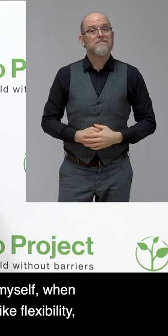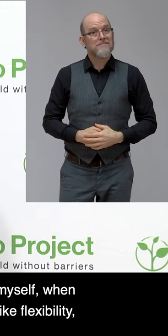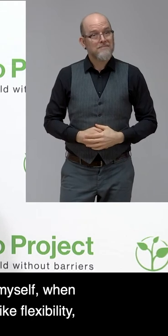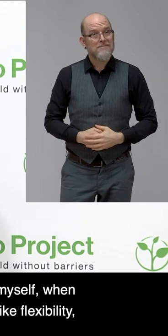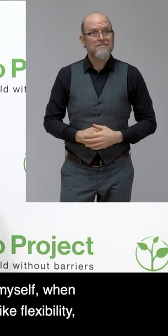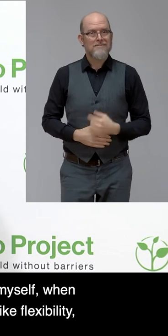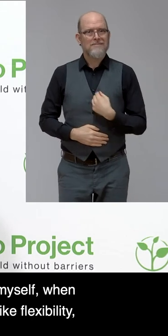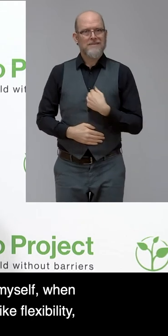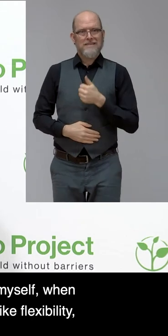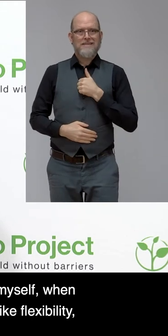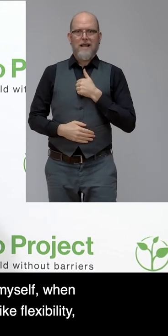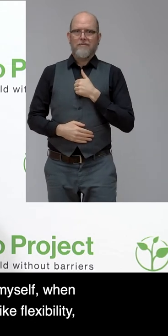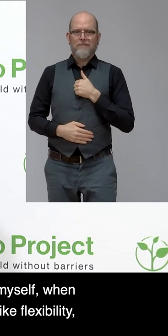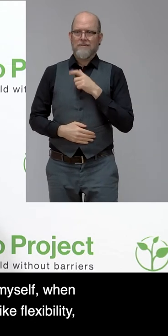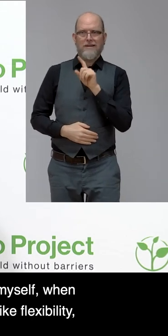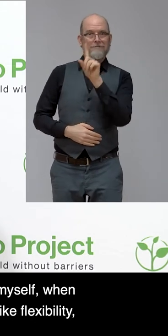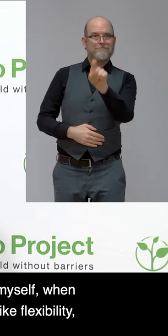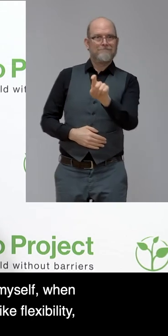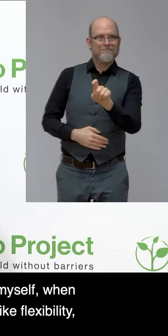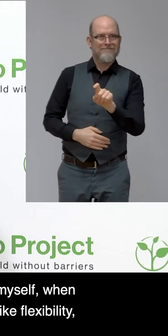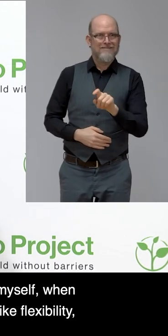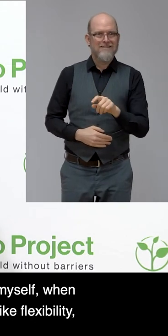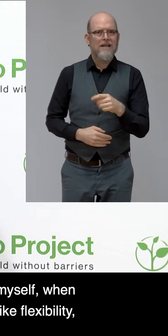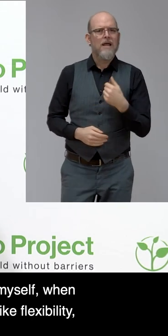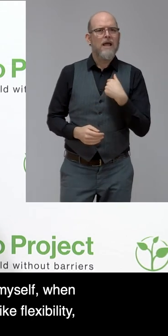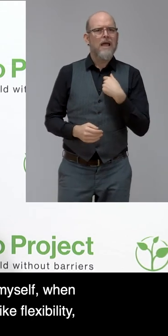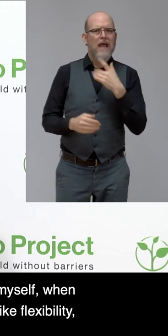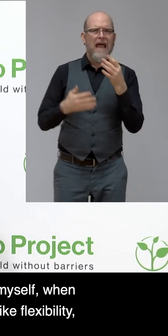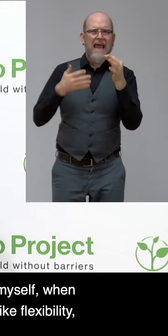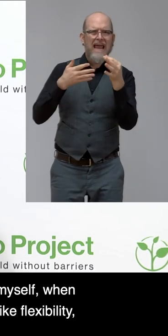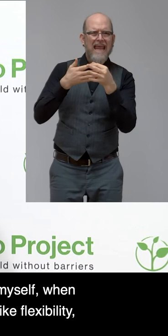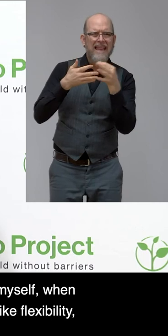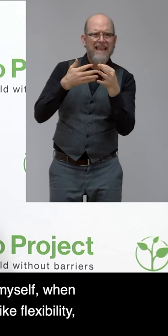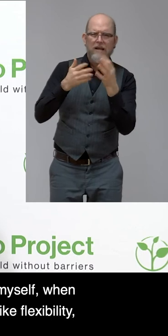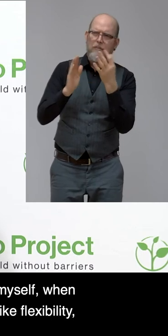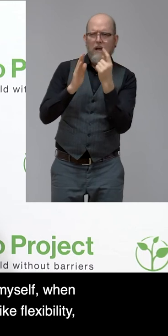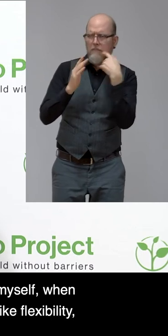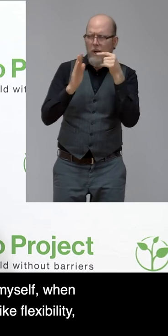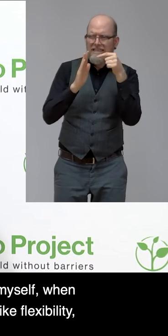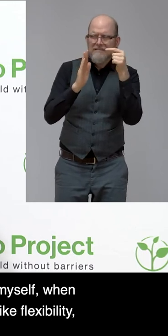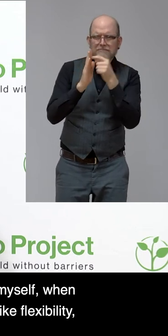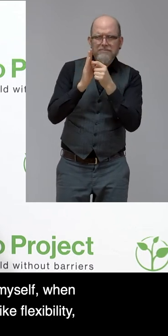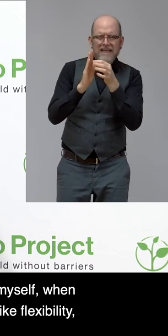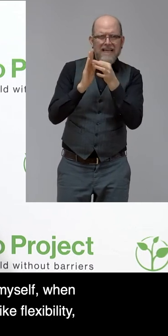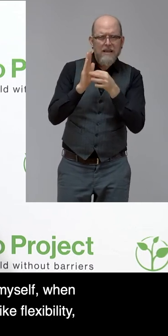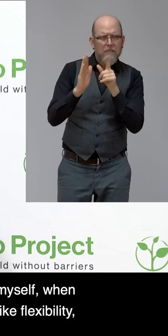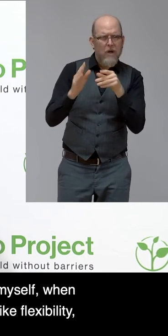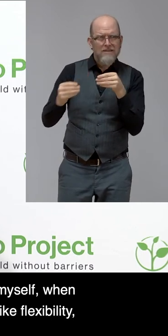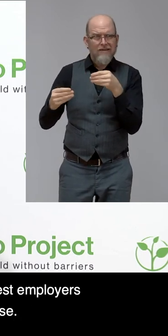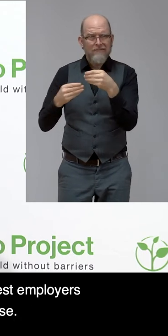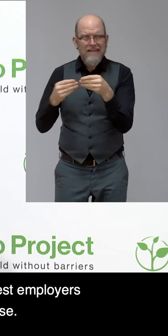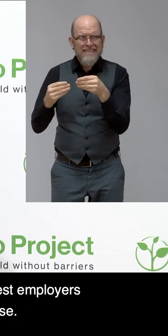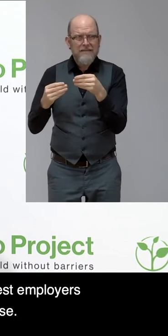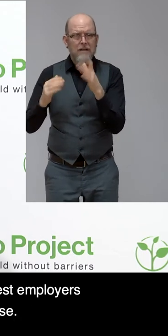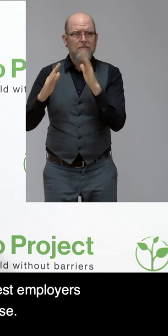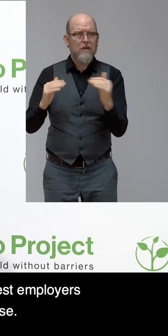When looking at the criteria, and these are really great ones, like flexibility, fair pay, freedom